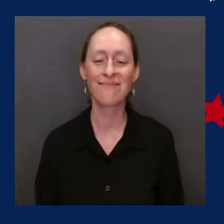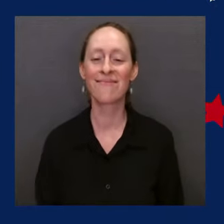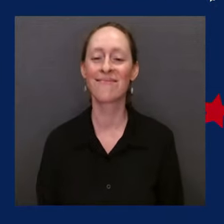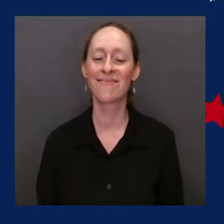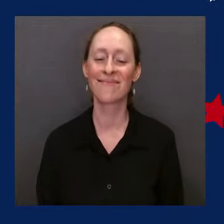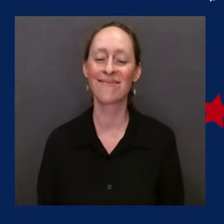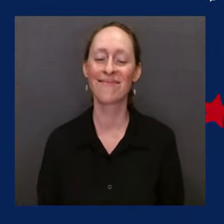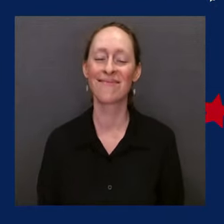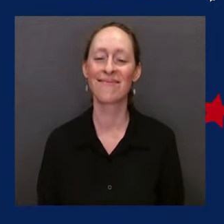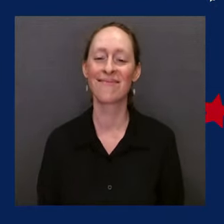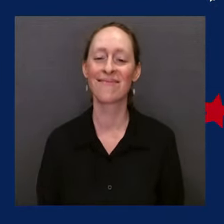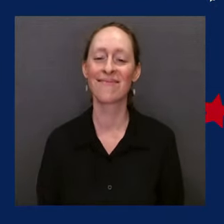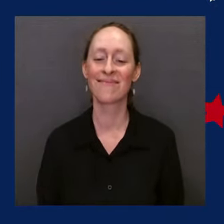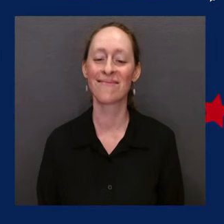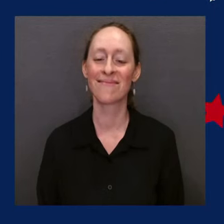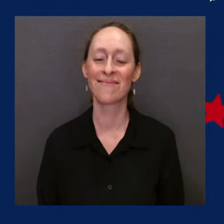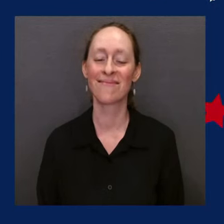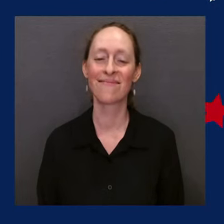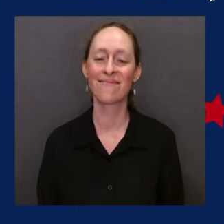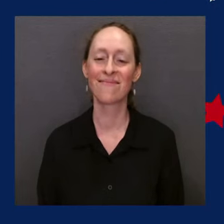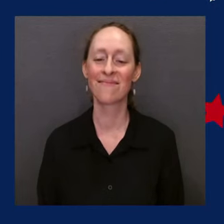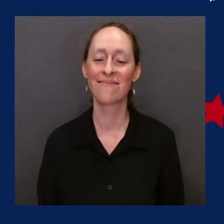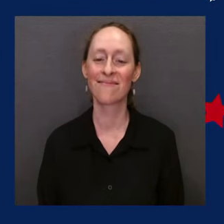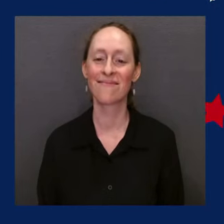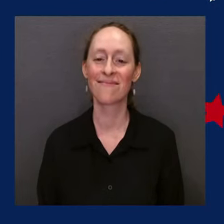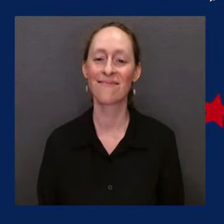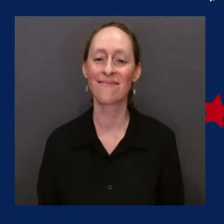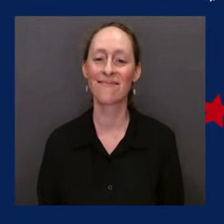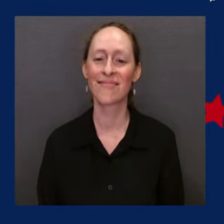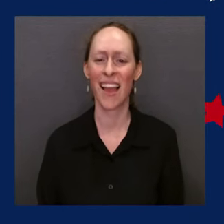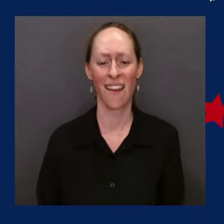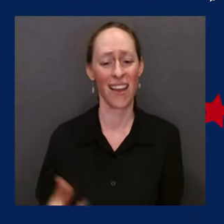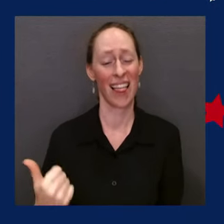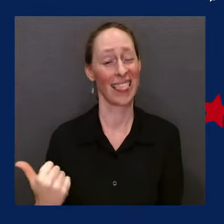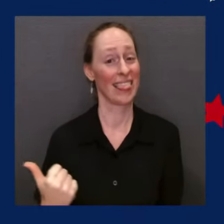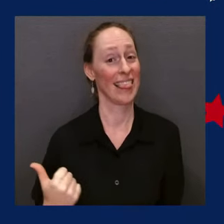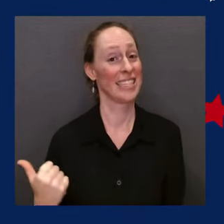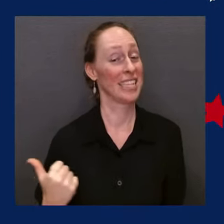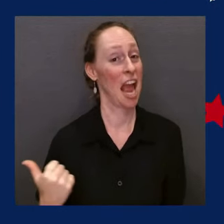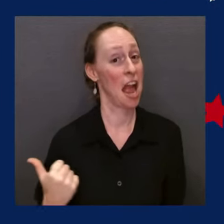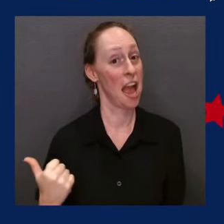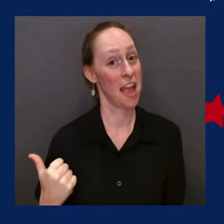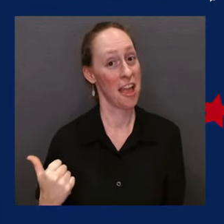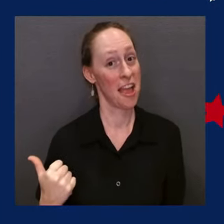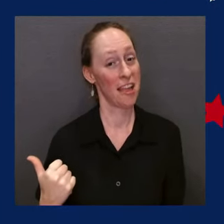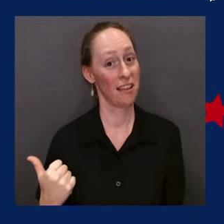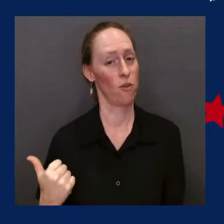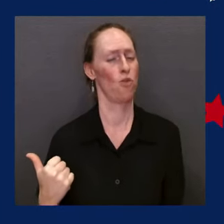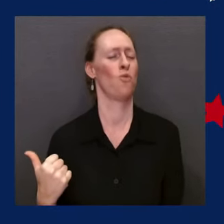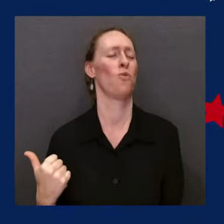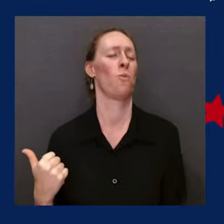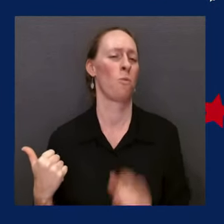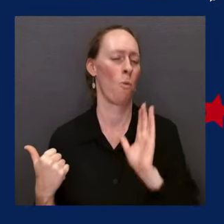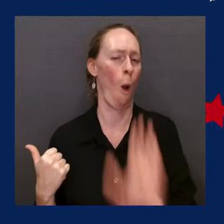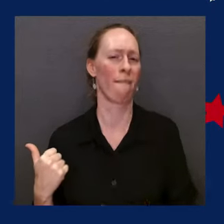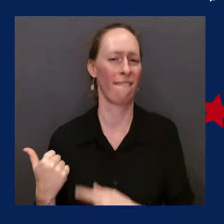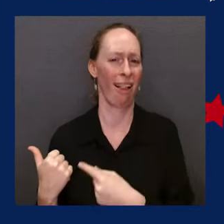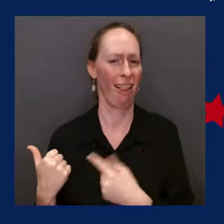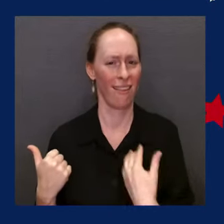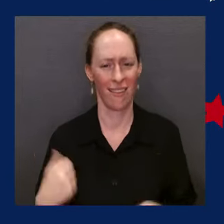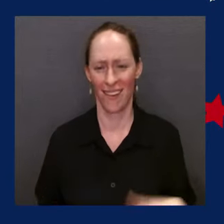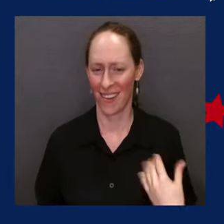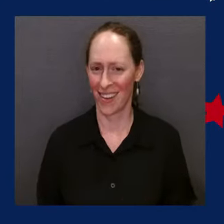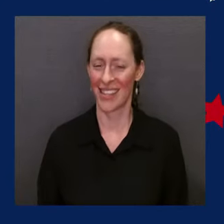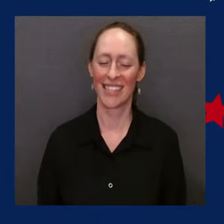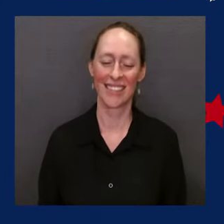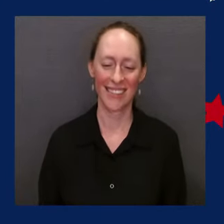lot. At any rate, this is a great guy, by the way. This is a great guy. He has incredible, incredible